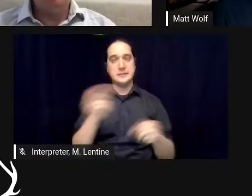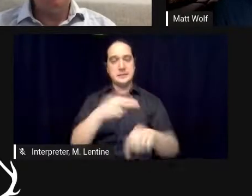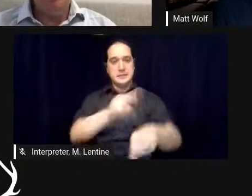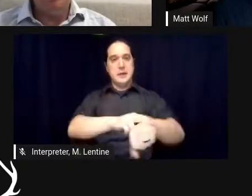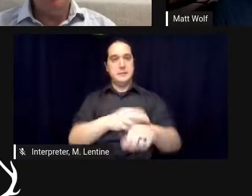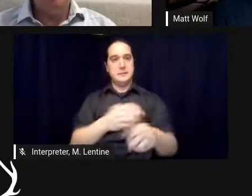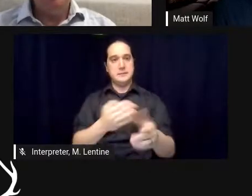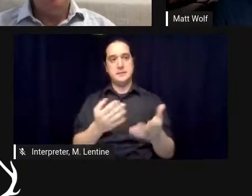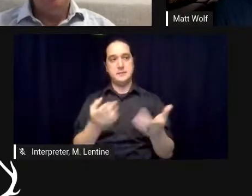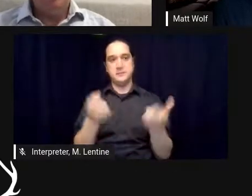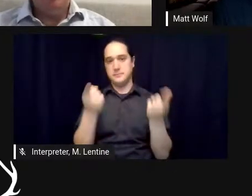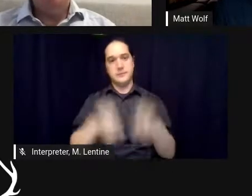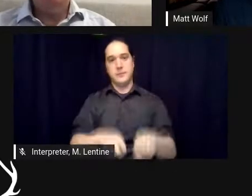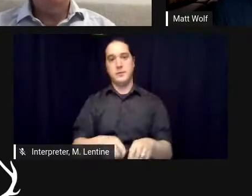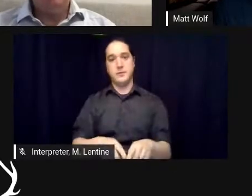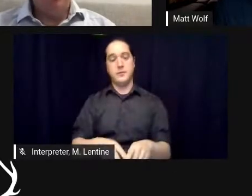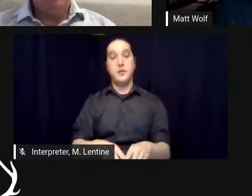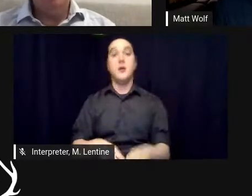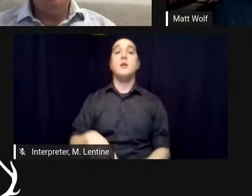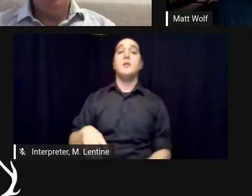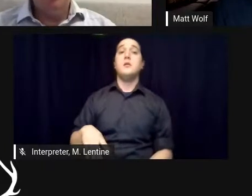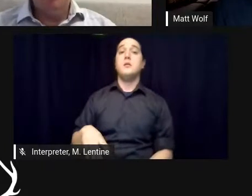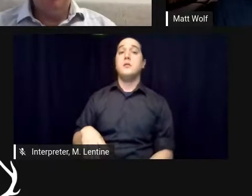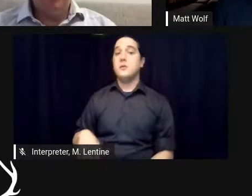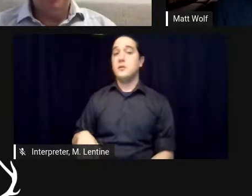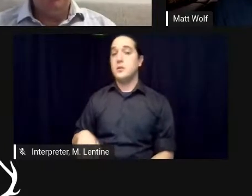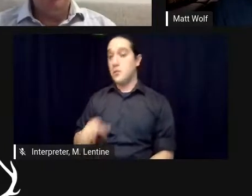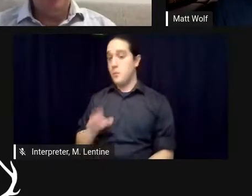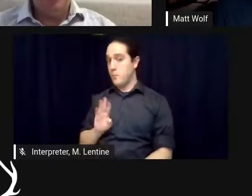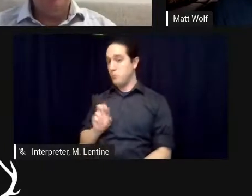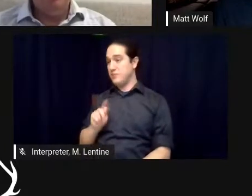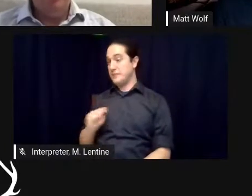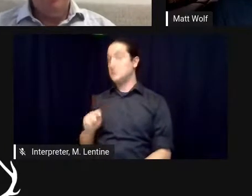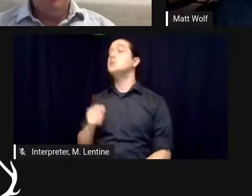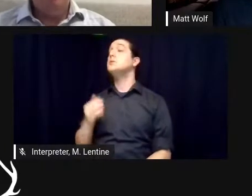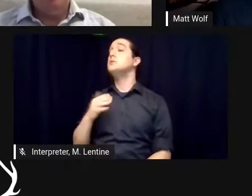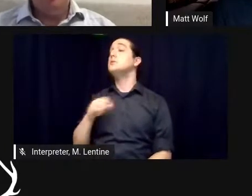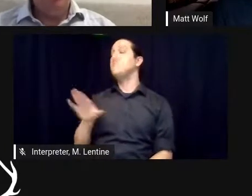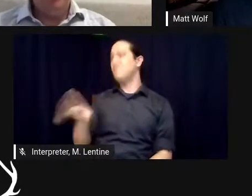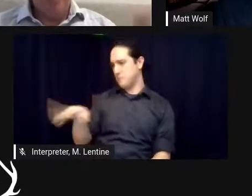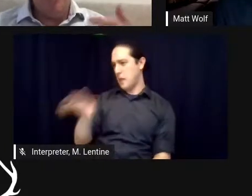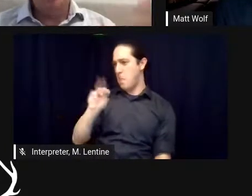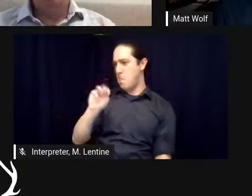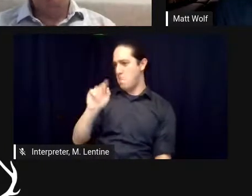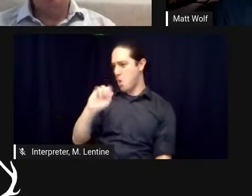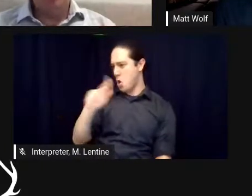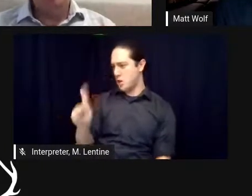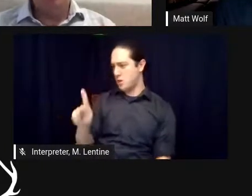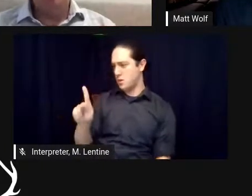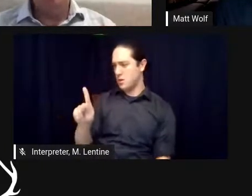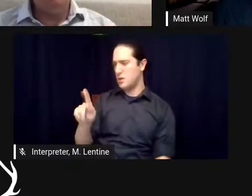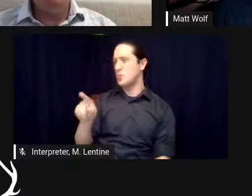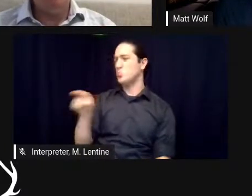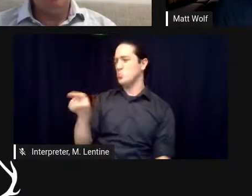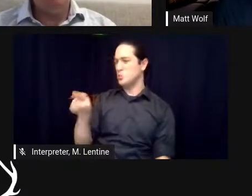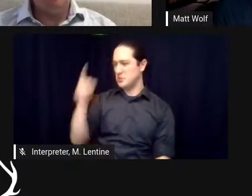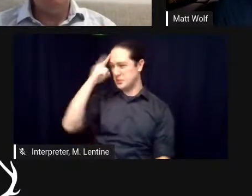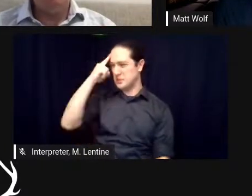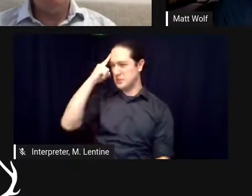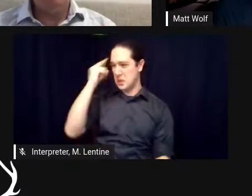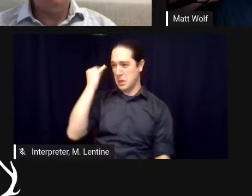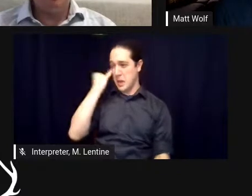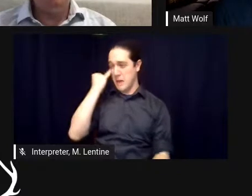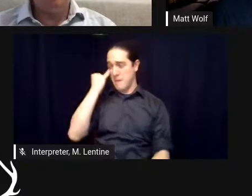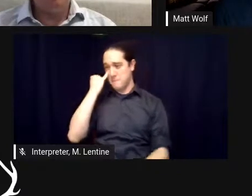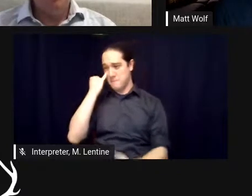of social media um the fact that you could have like you were saying potentially had some more transparency into what it